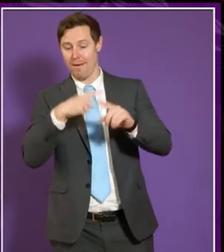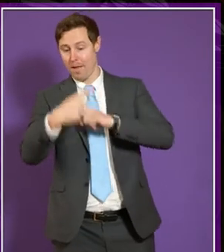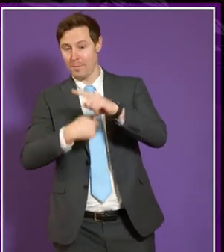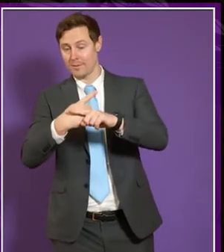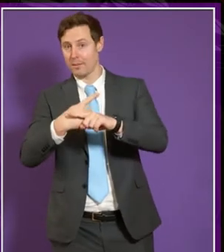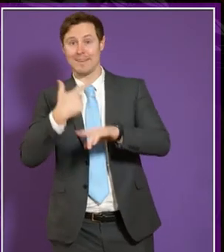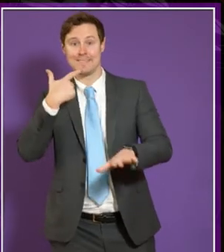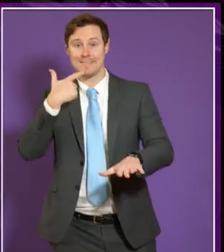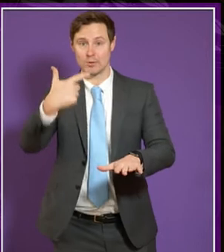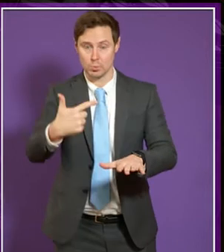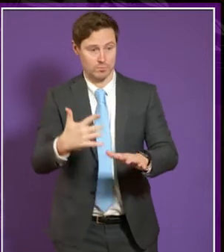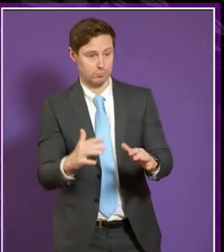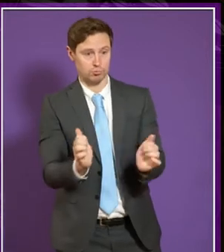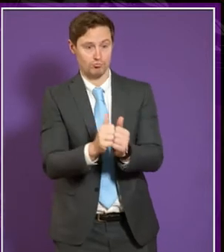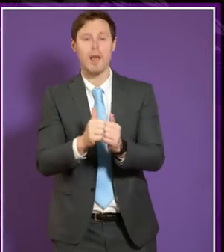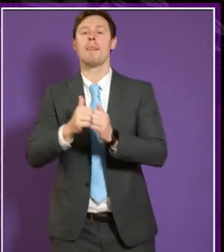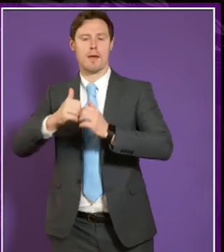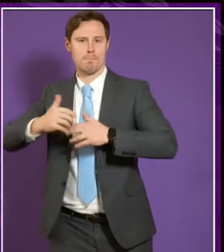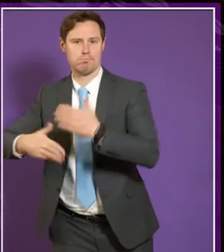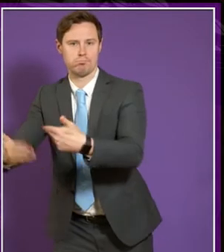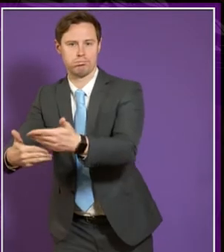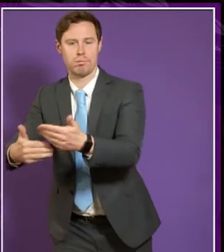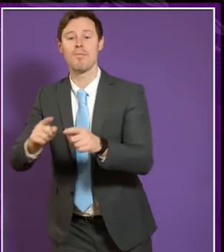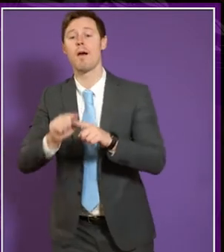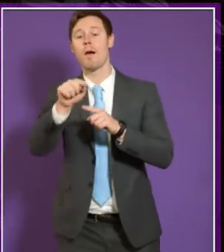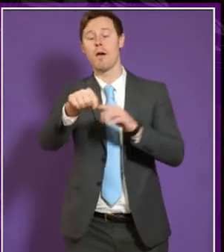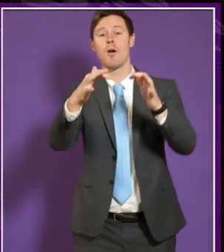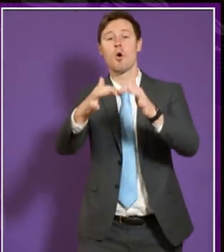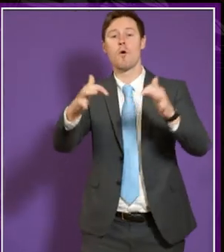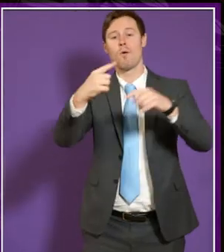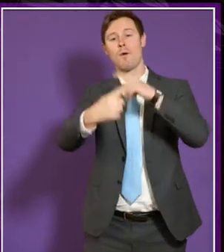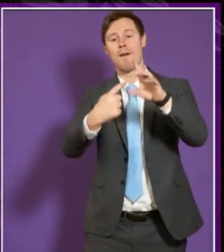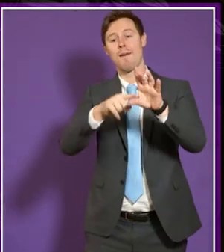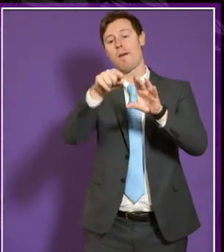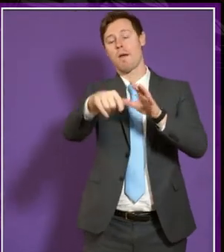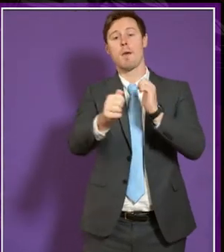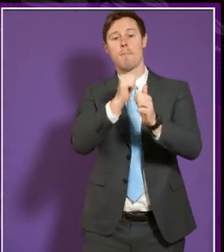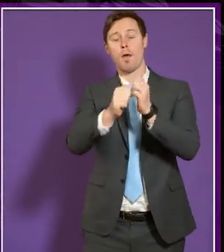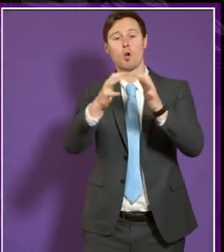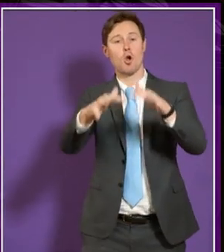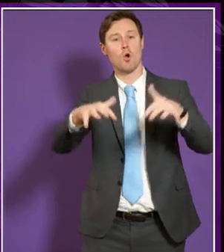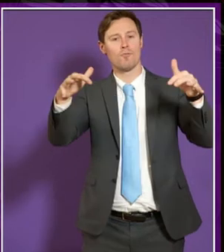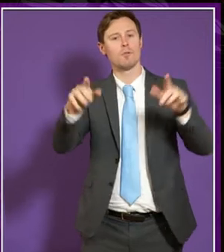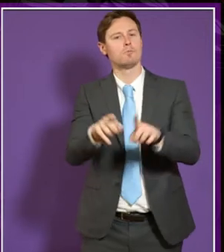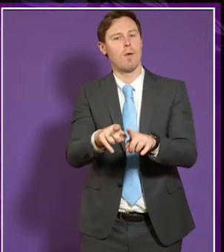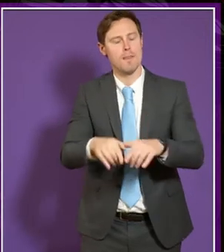annual update which is next week and um further development at the conference there are annual conference in march okay